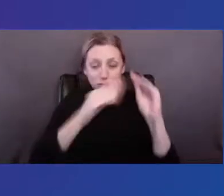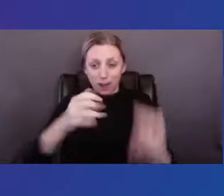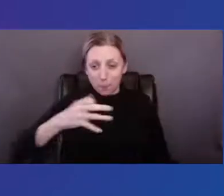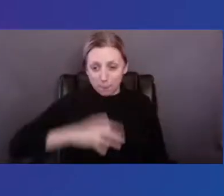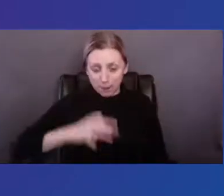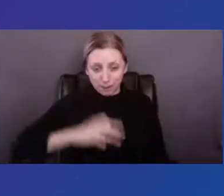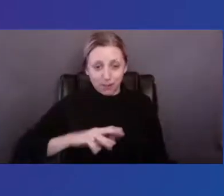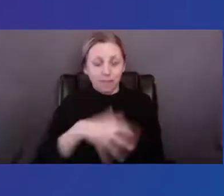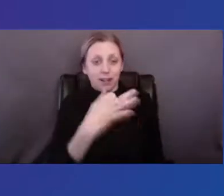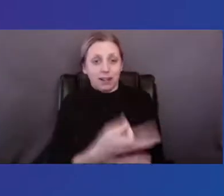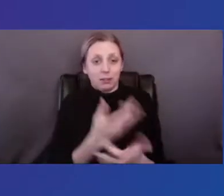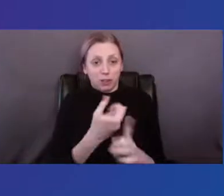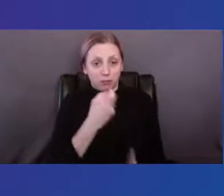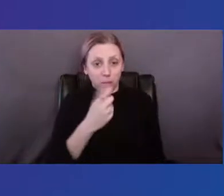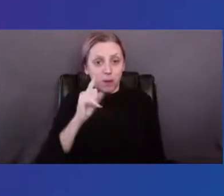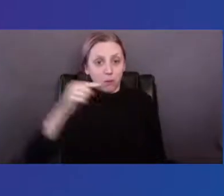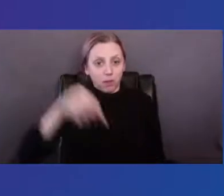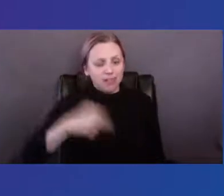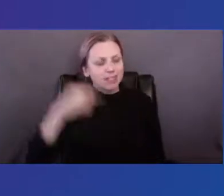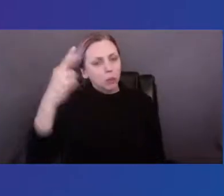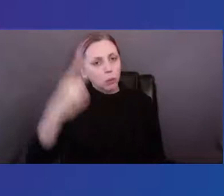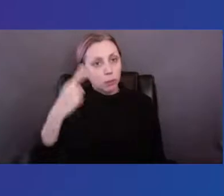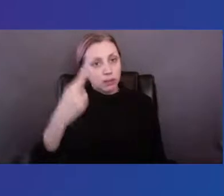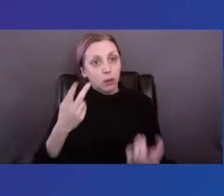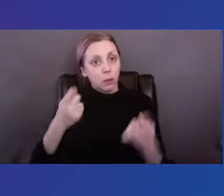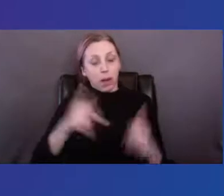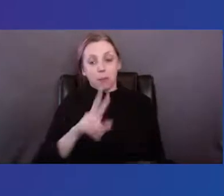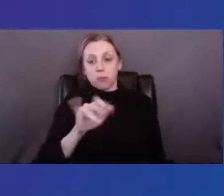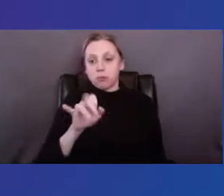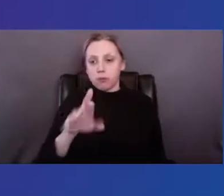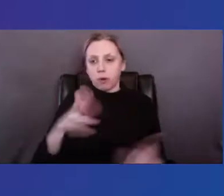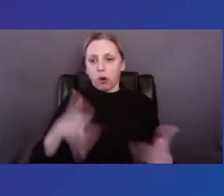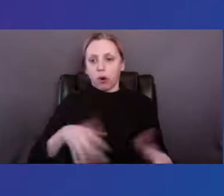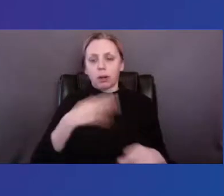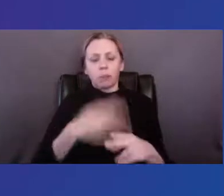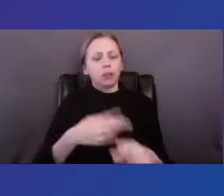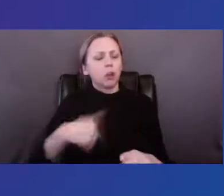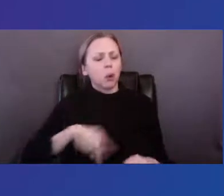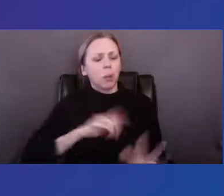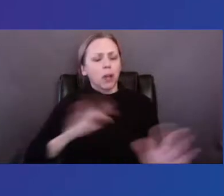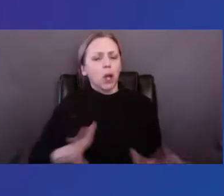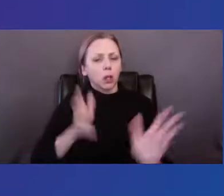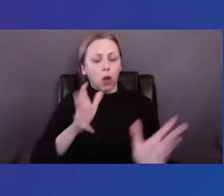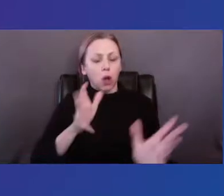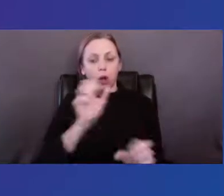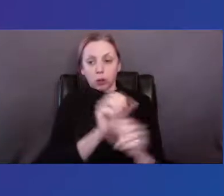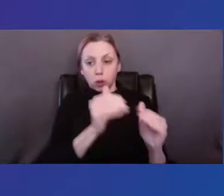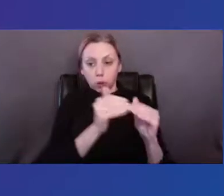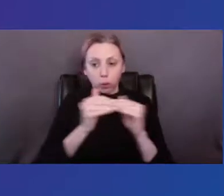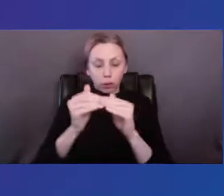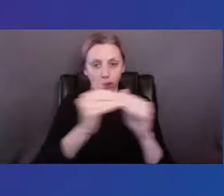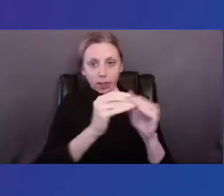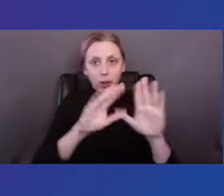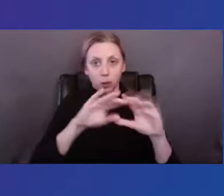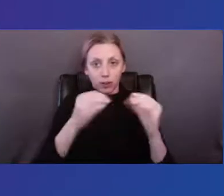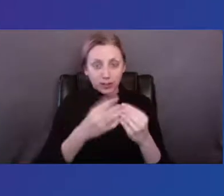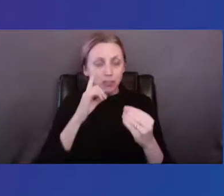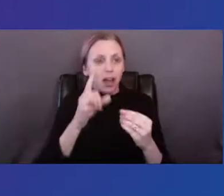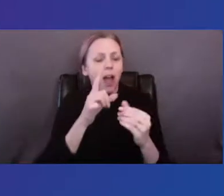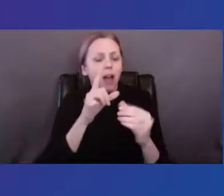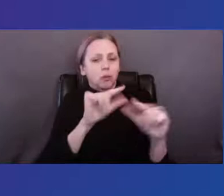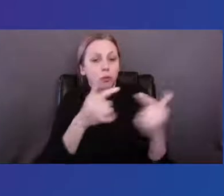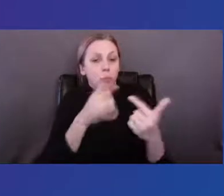financially from. For this reason, as River noted earlier, we encourage colleagues organizations and groups to work